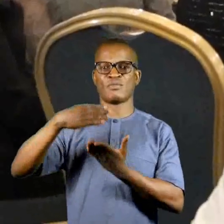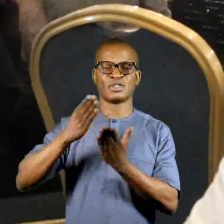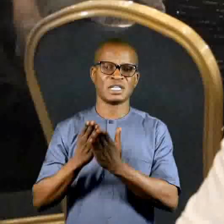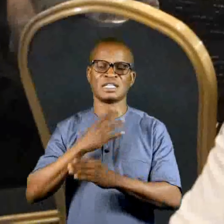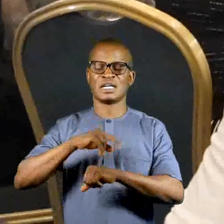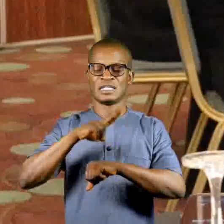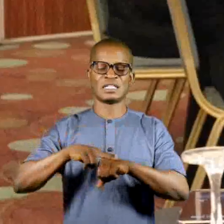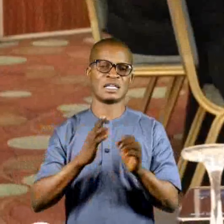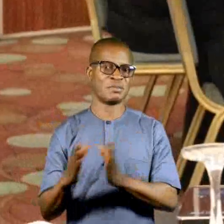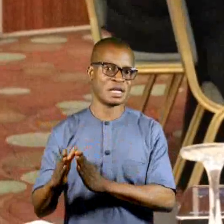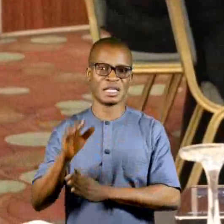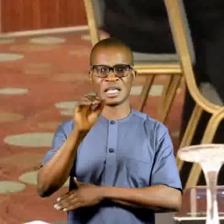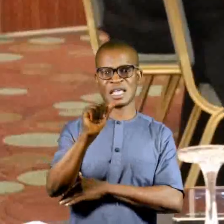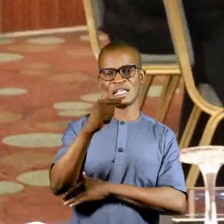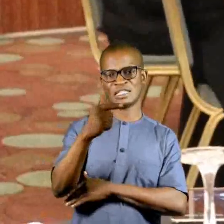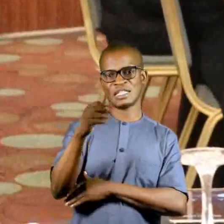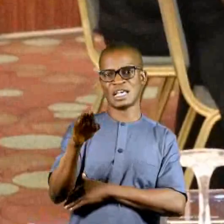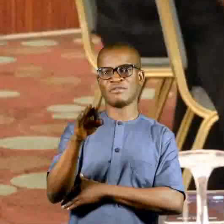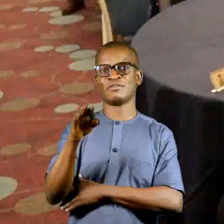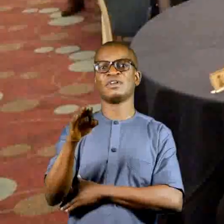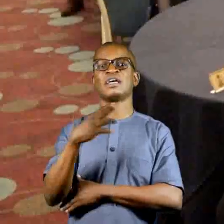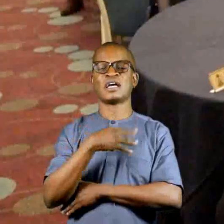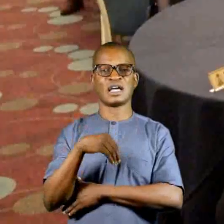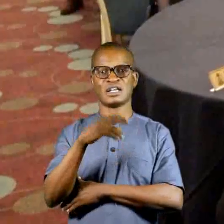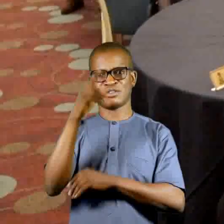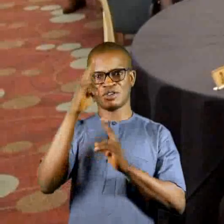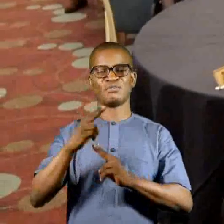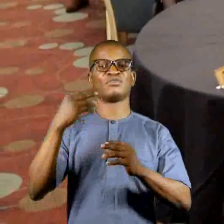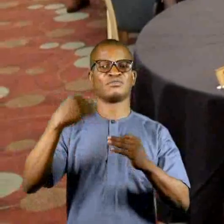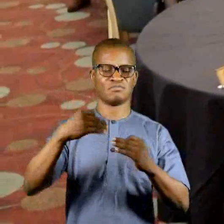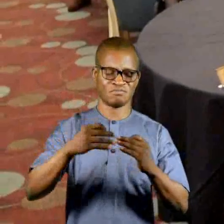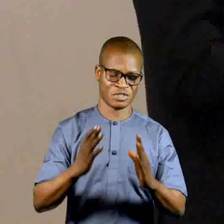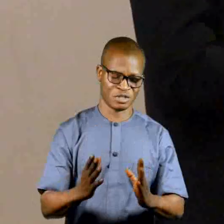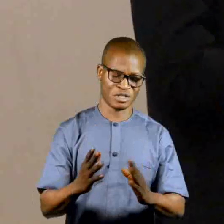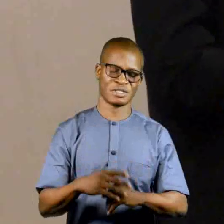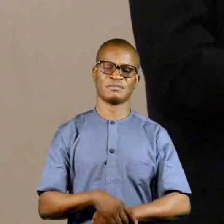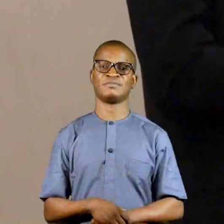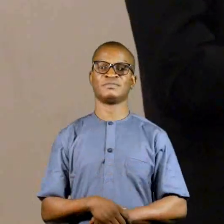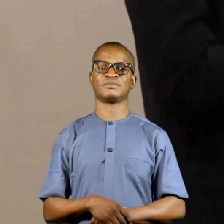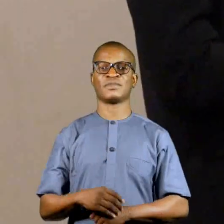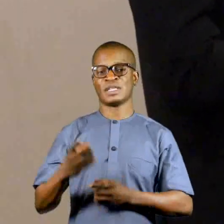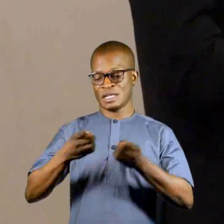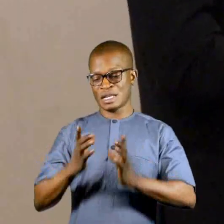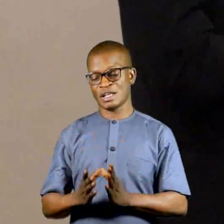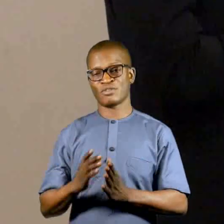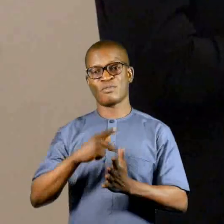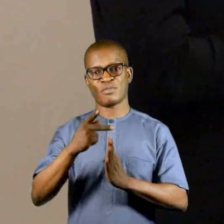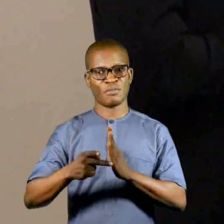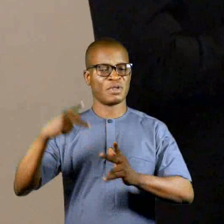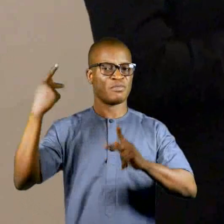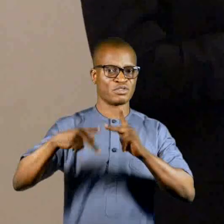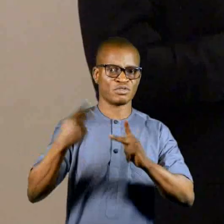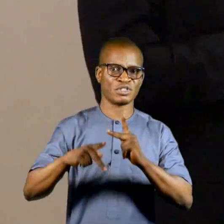and National Planning, Attorney General and Minister of Justice and Honorable Judges. The Director of Public